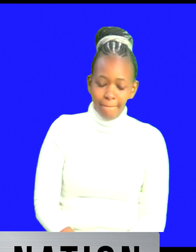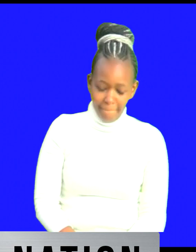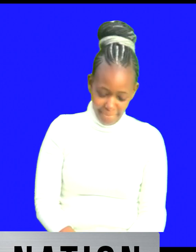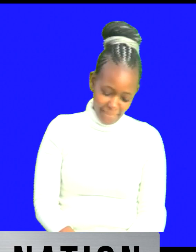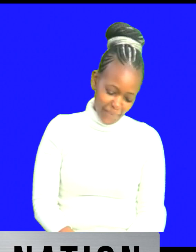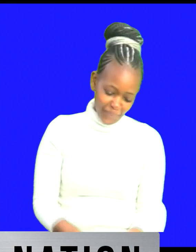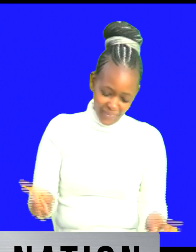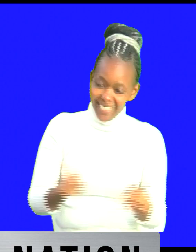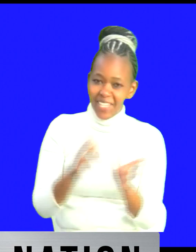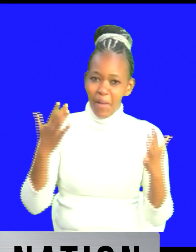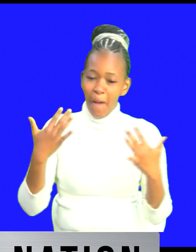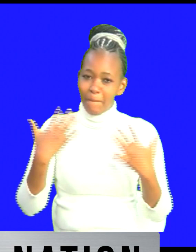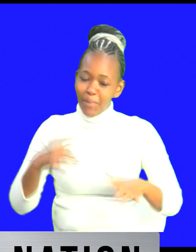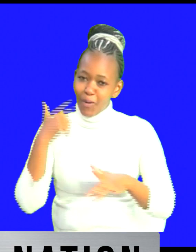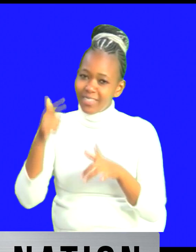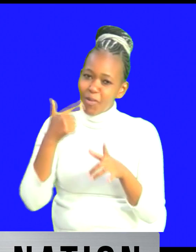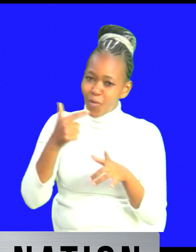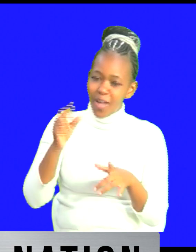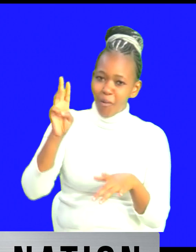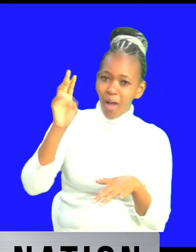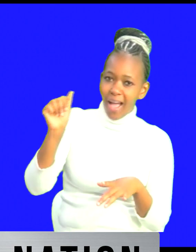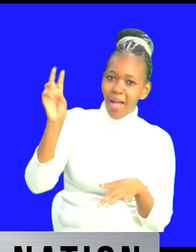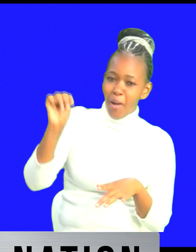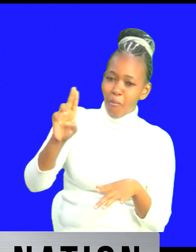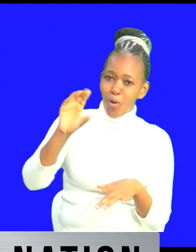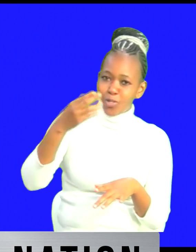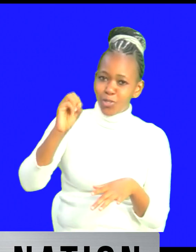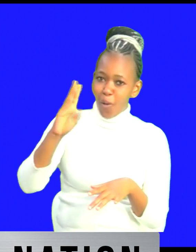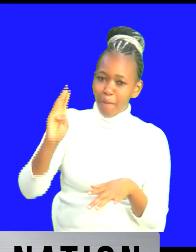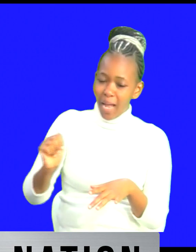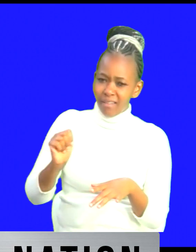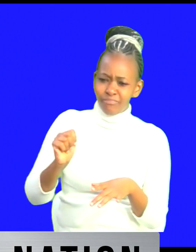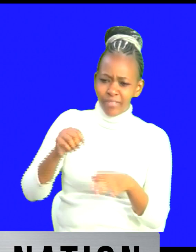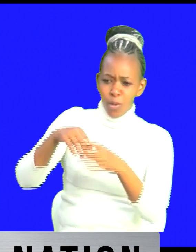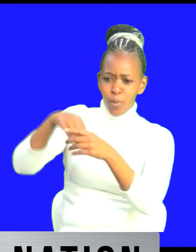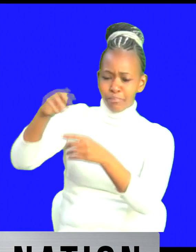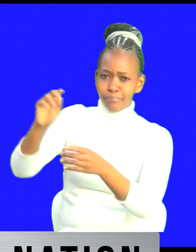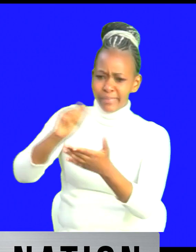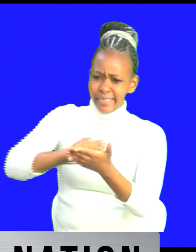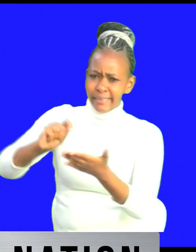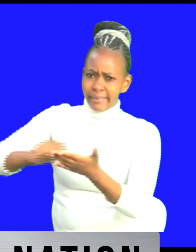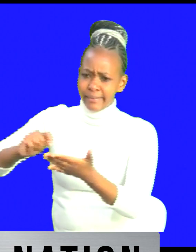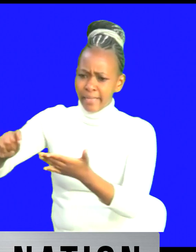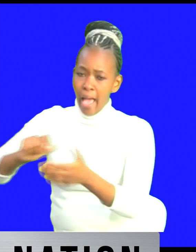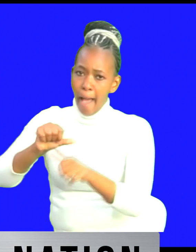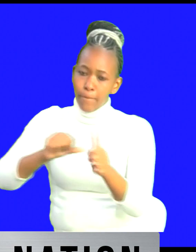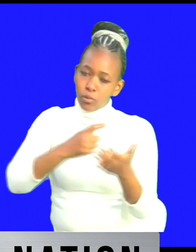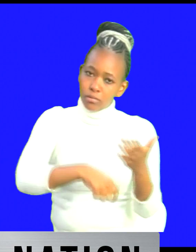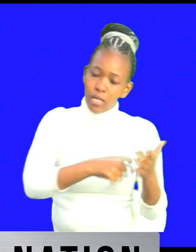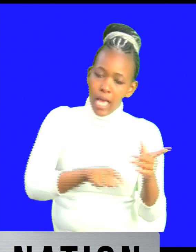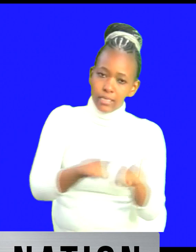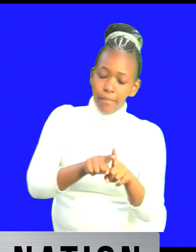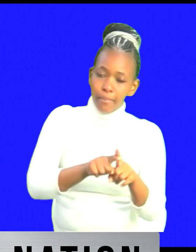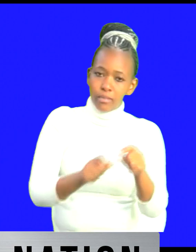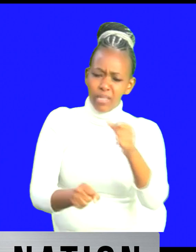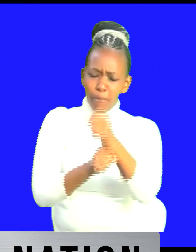people like uh us as free kenya we are out there collecting signatures to deal with the question of taxes and to support people like